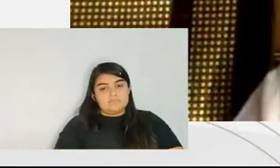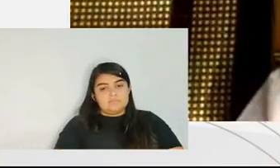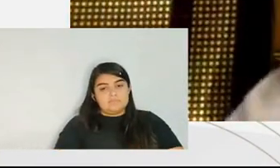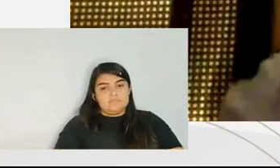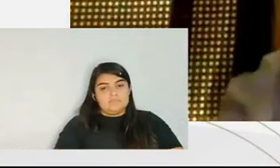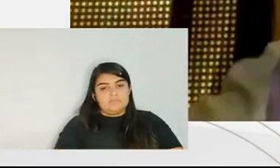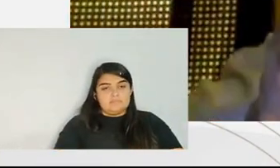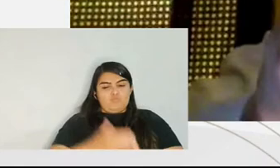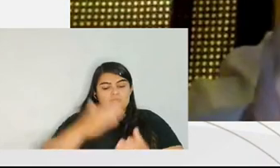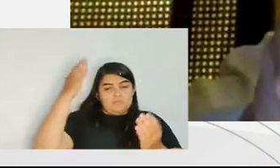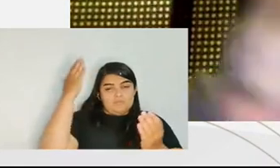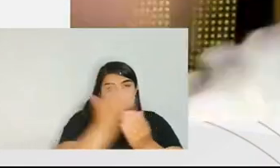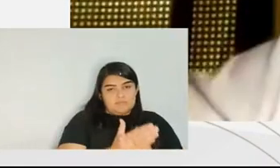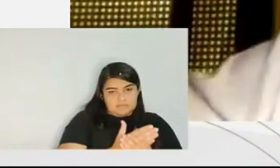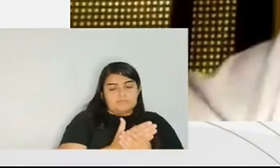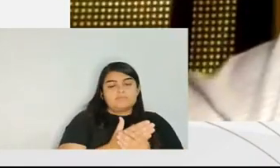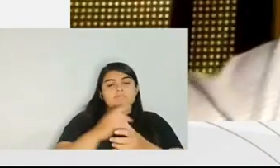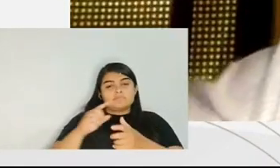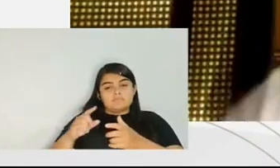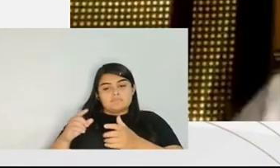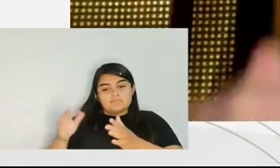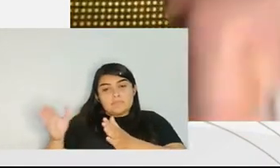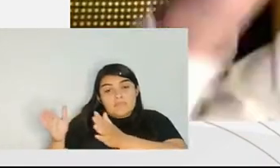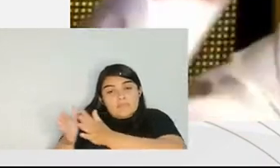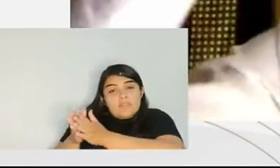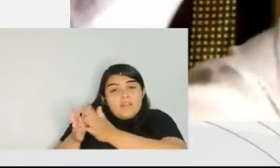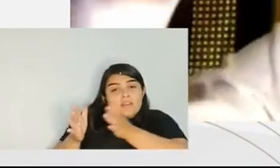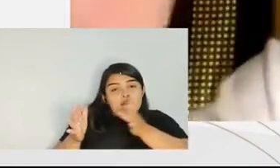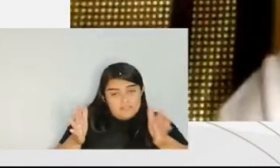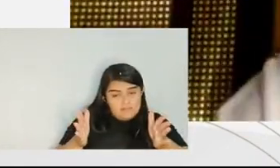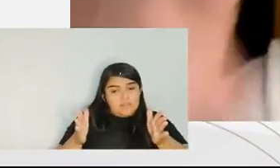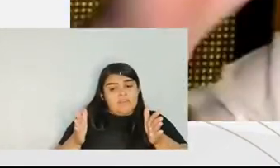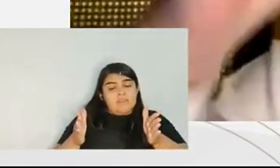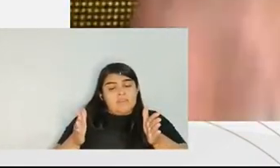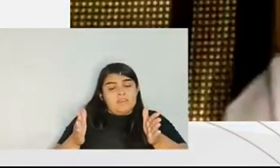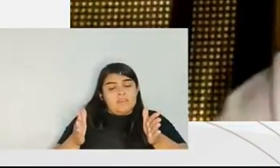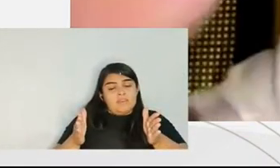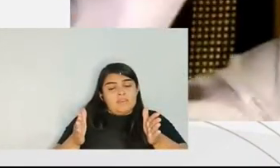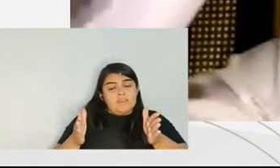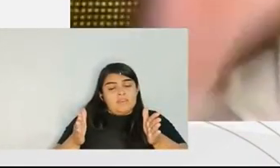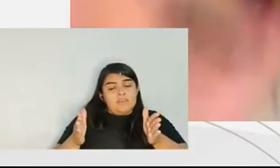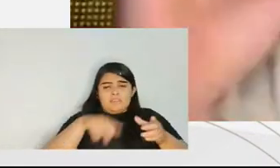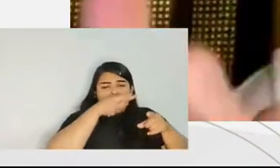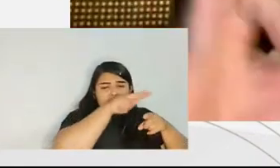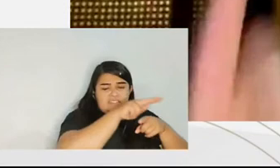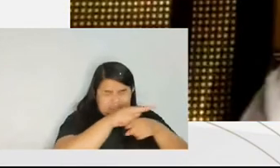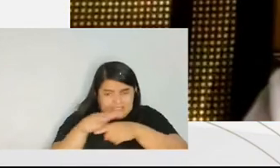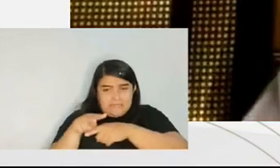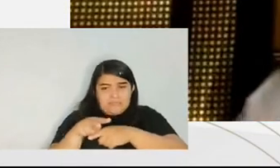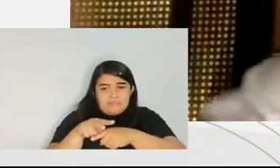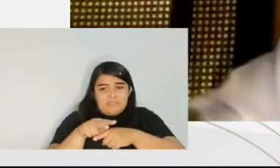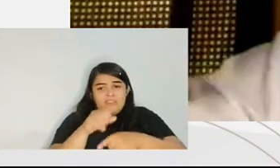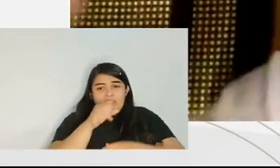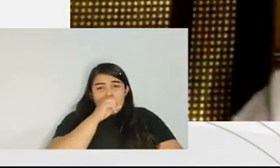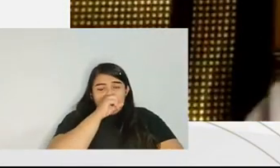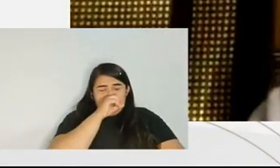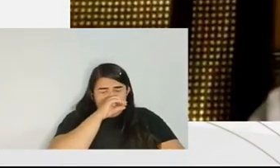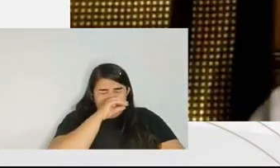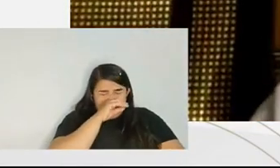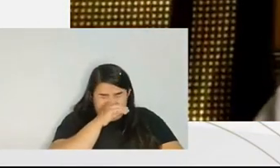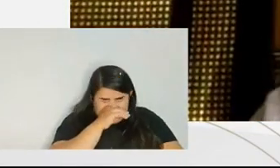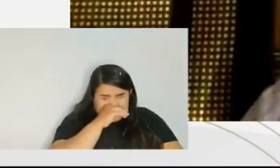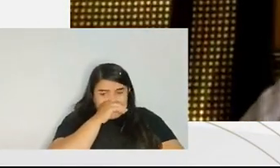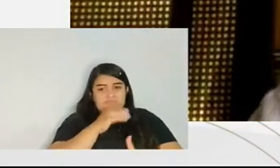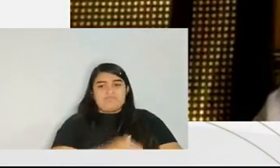apart from that the parts involved in a horizontal field with efficient